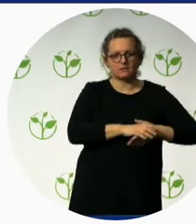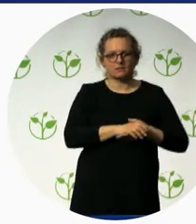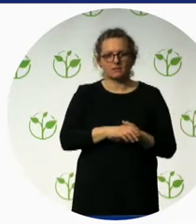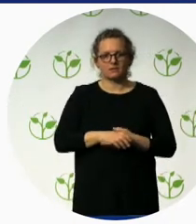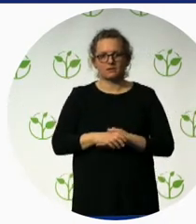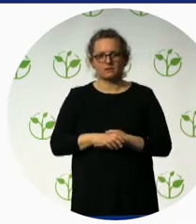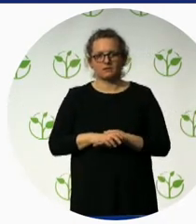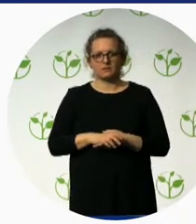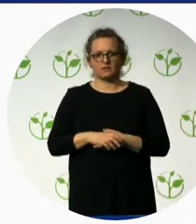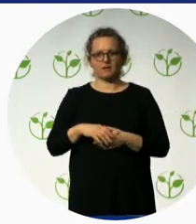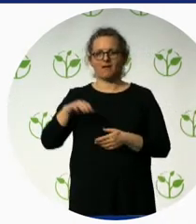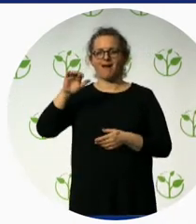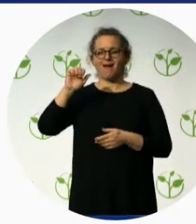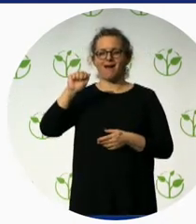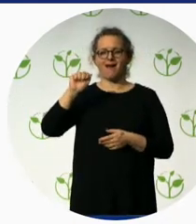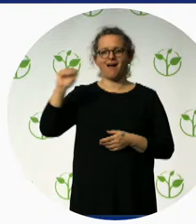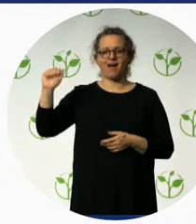touristic city.